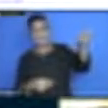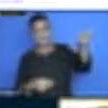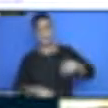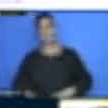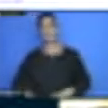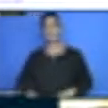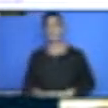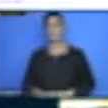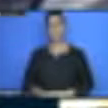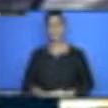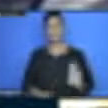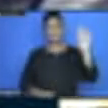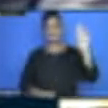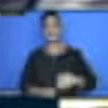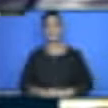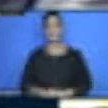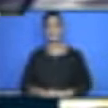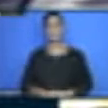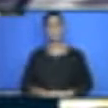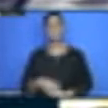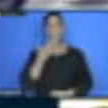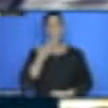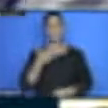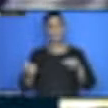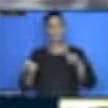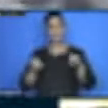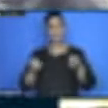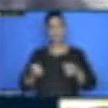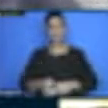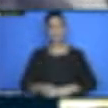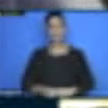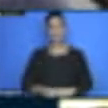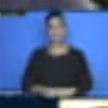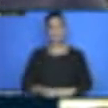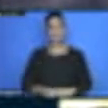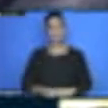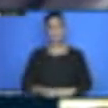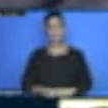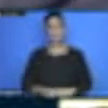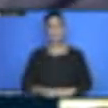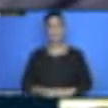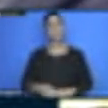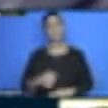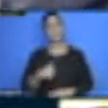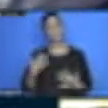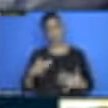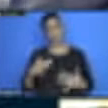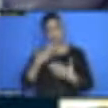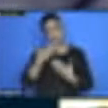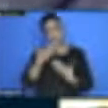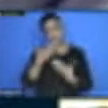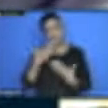Thank you very much, moderator. And thank you. I want to say a big thank you to the panel that talk about the waste management.